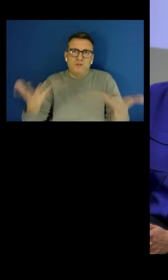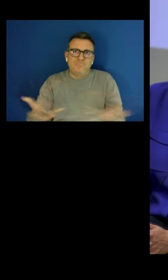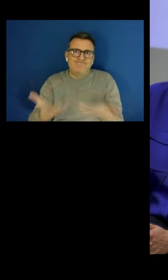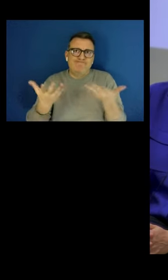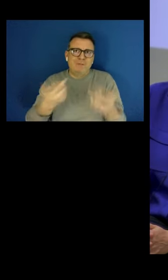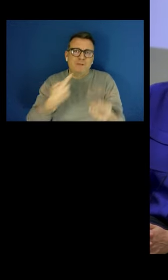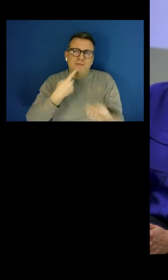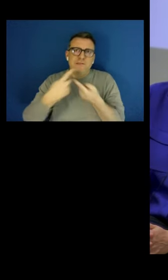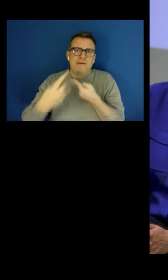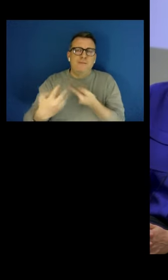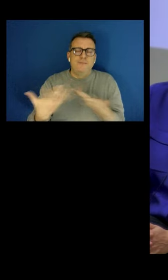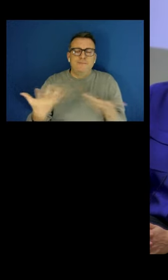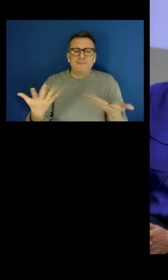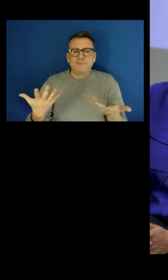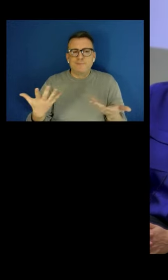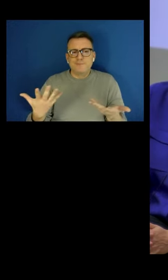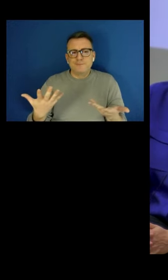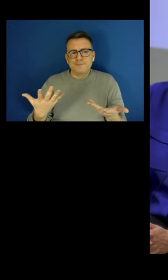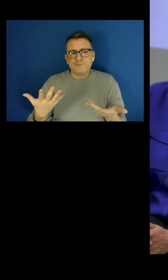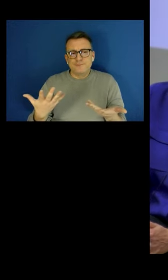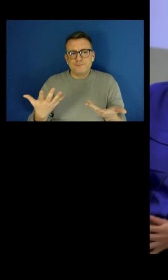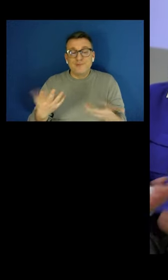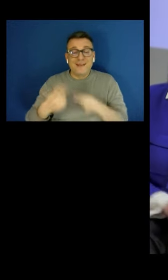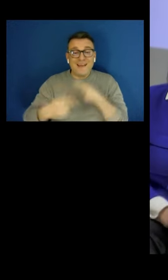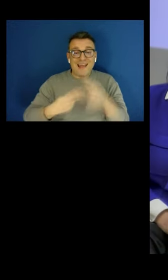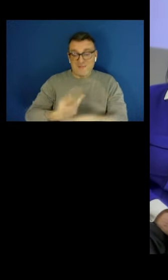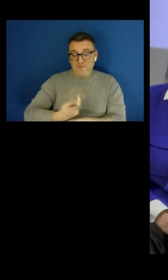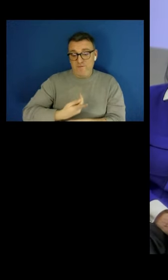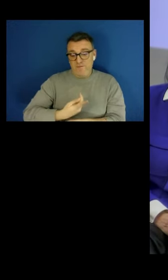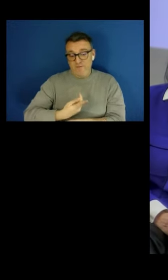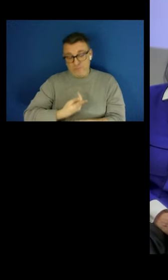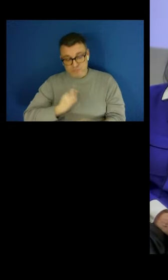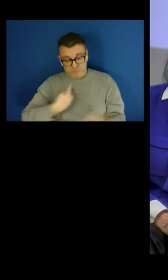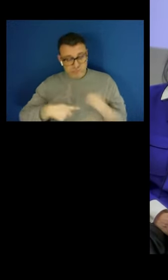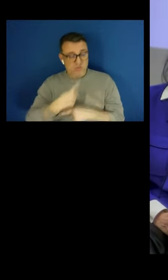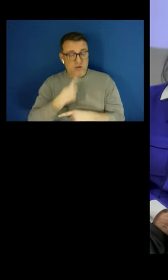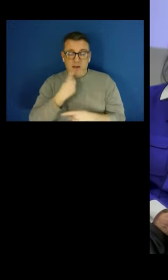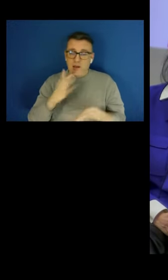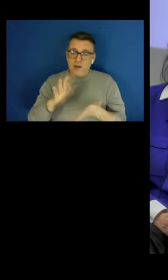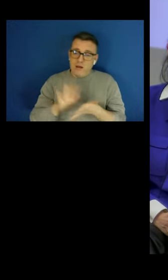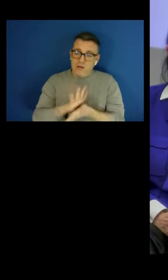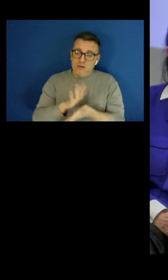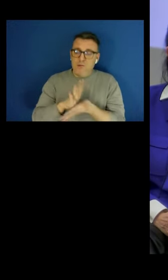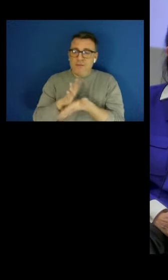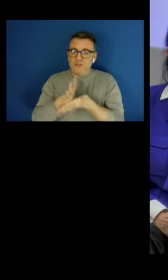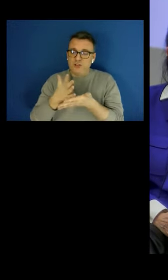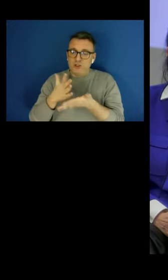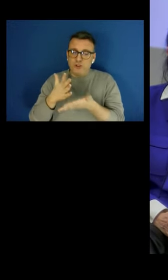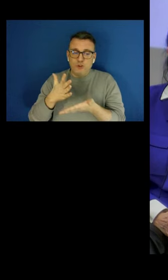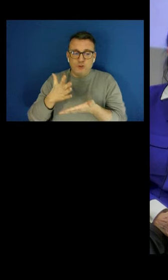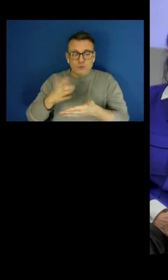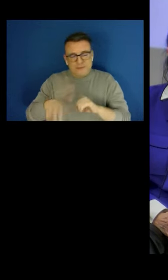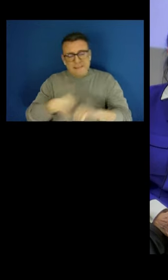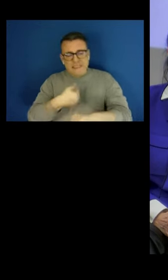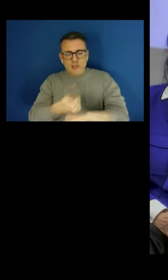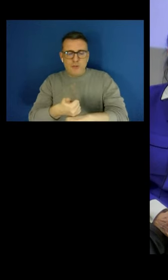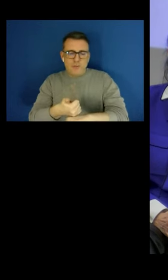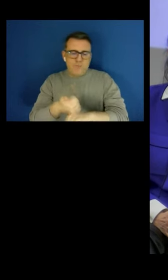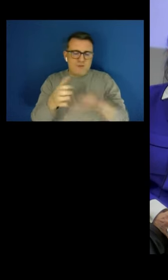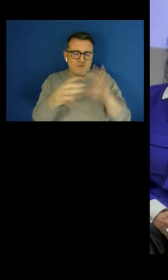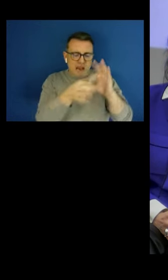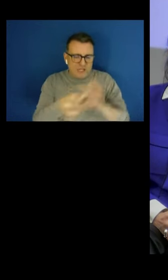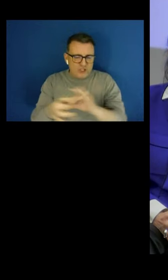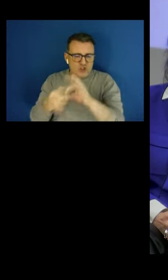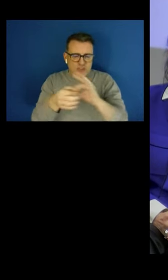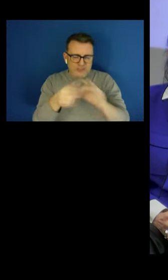if we are permitting employment relationships that are more precarious than others, and if